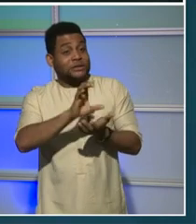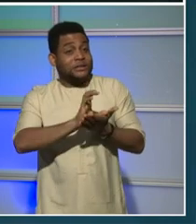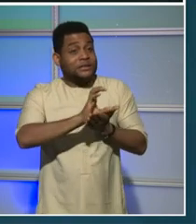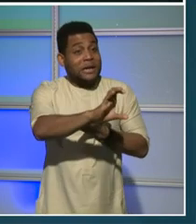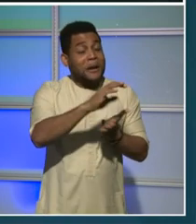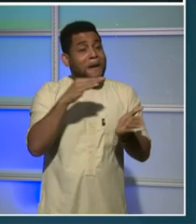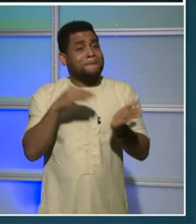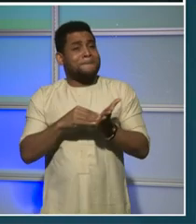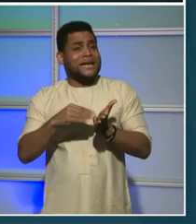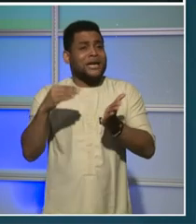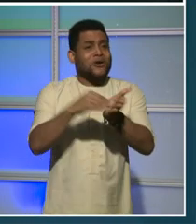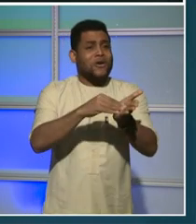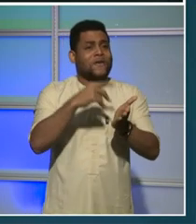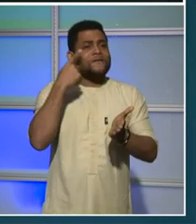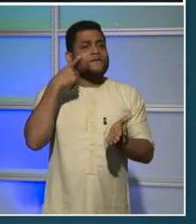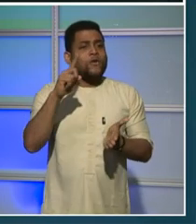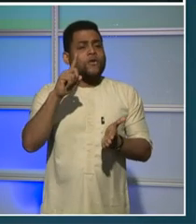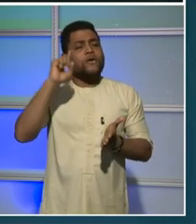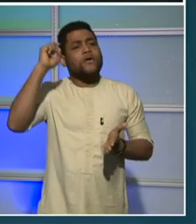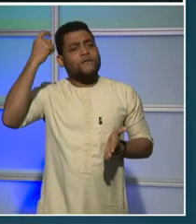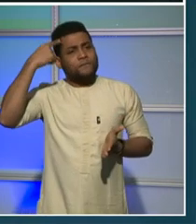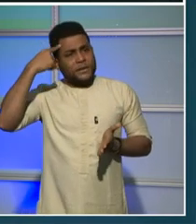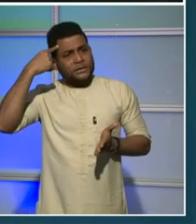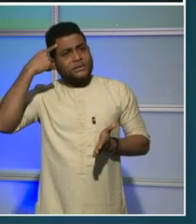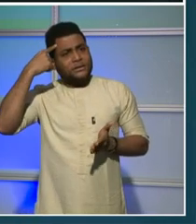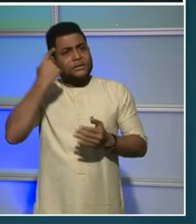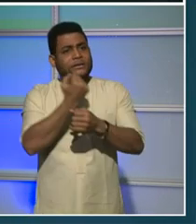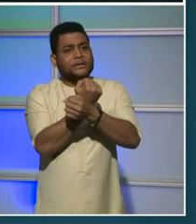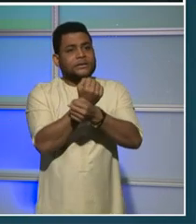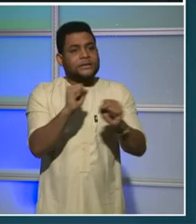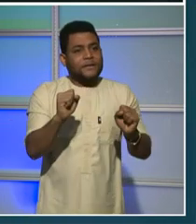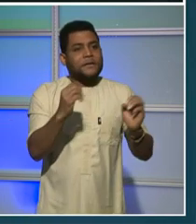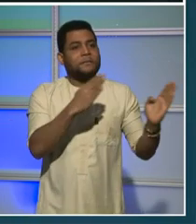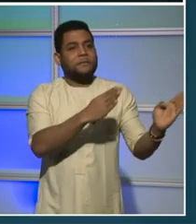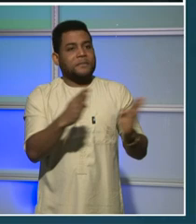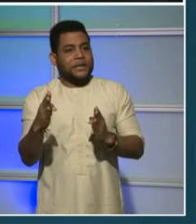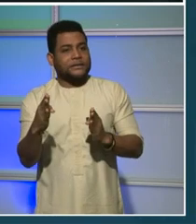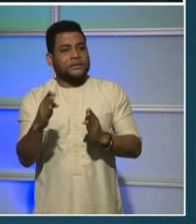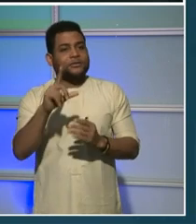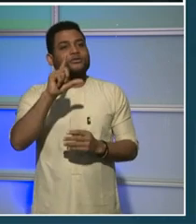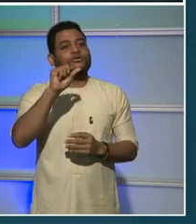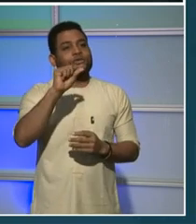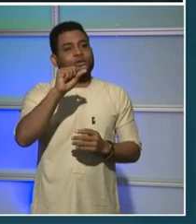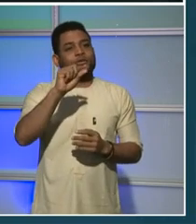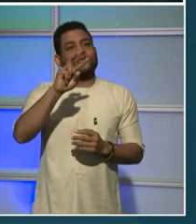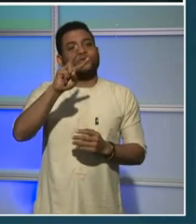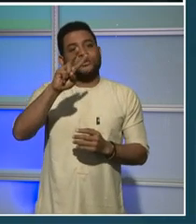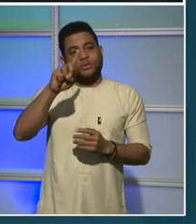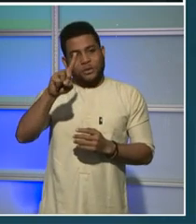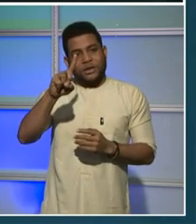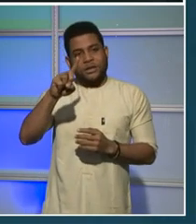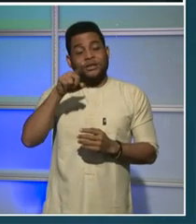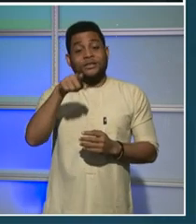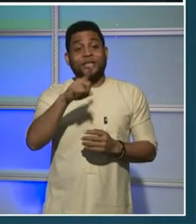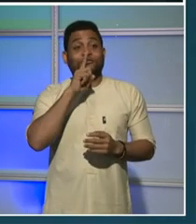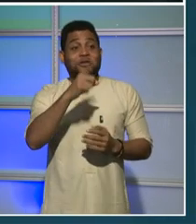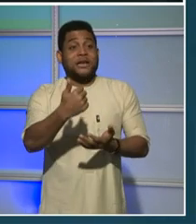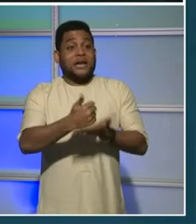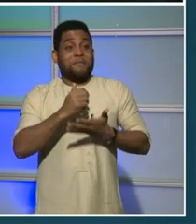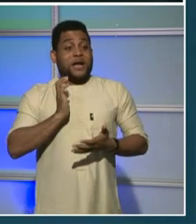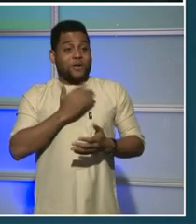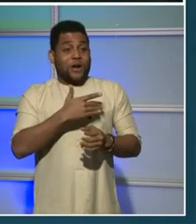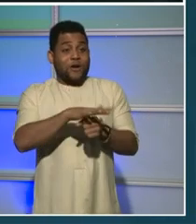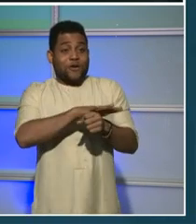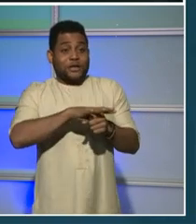American Rescue Plan Act of 2021. But while those funds help support our local funding efforts, they don't replace